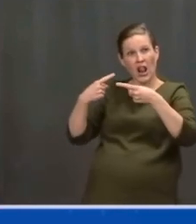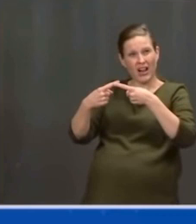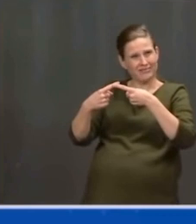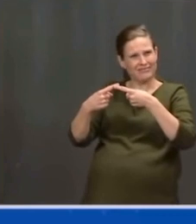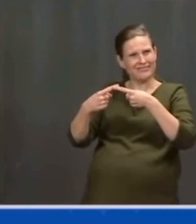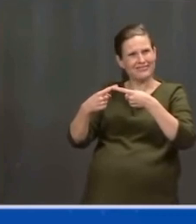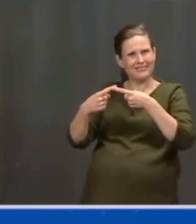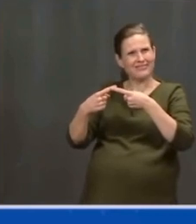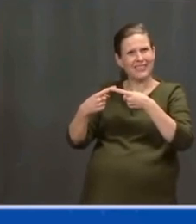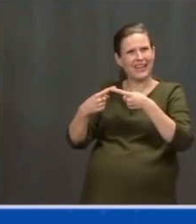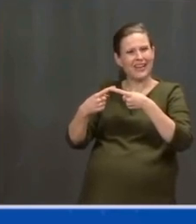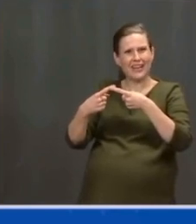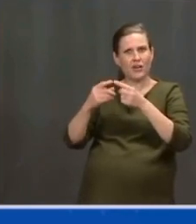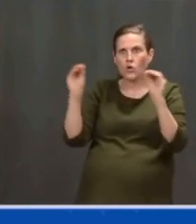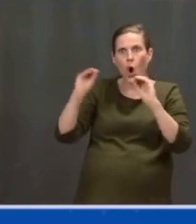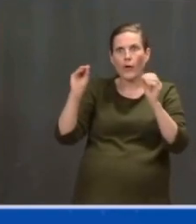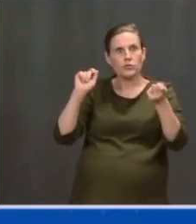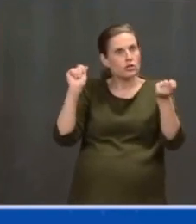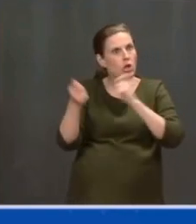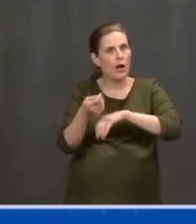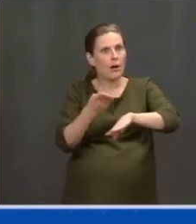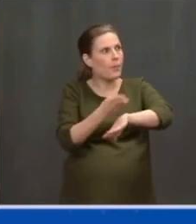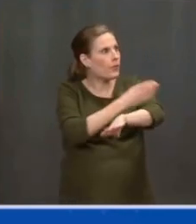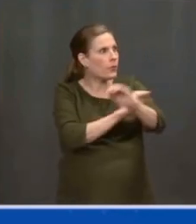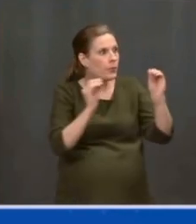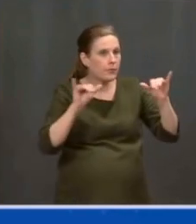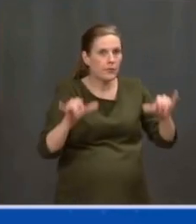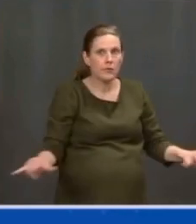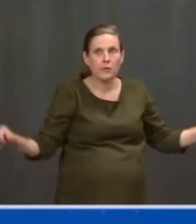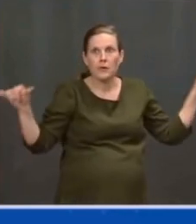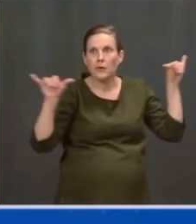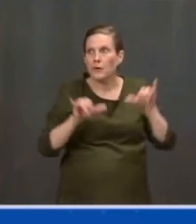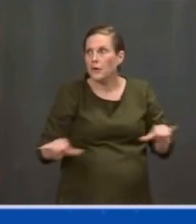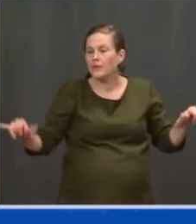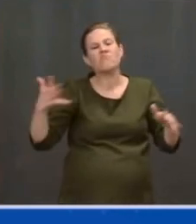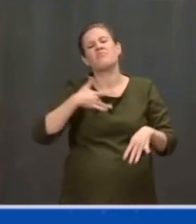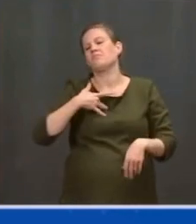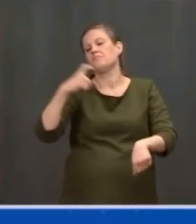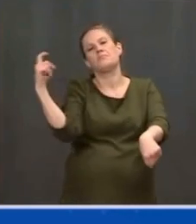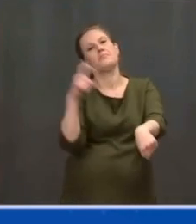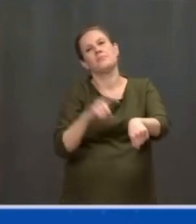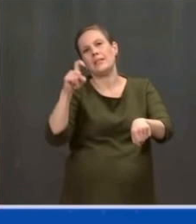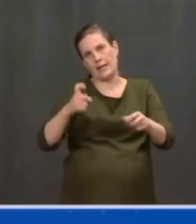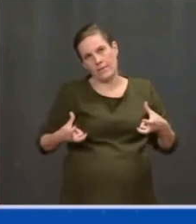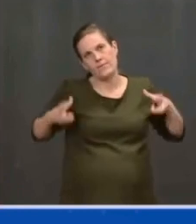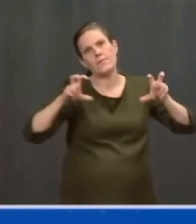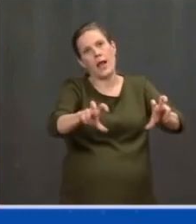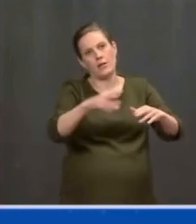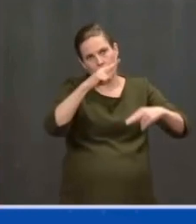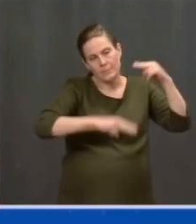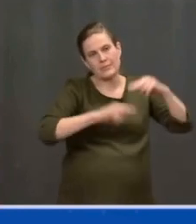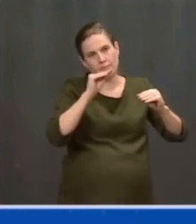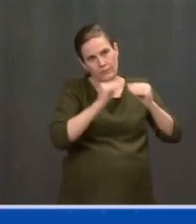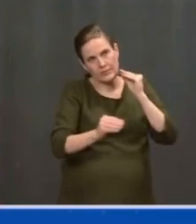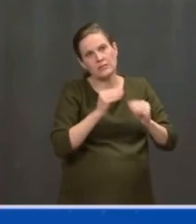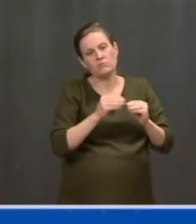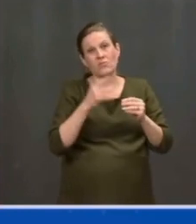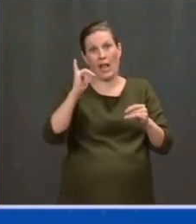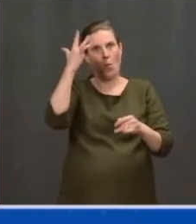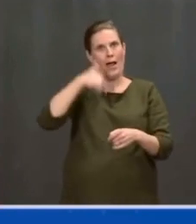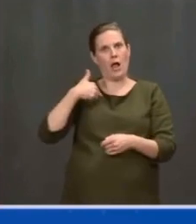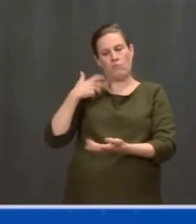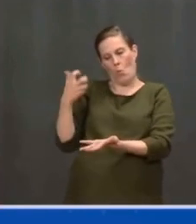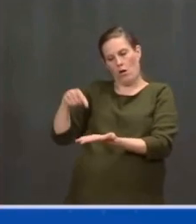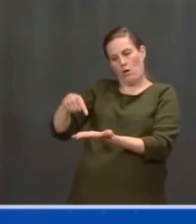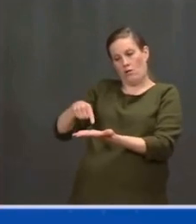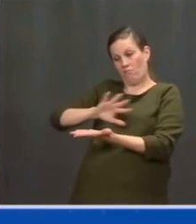15 years. In 2019, an independent analysis found that there are 91 — let me say it again —